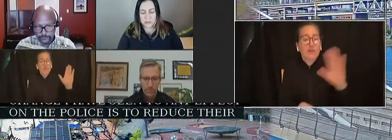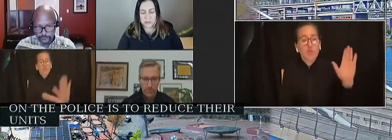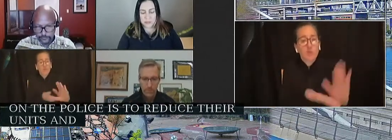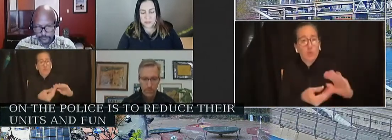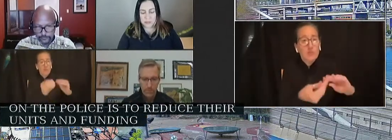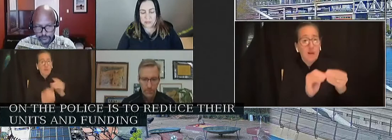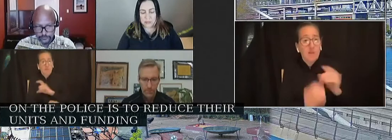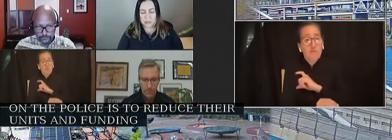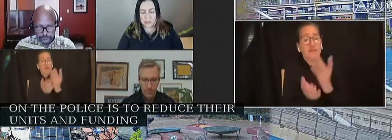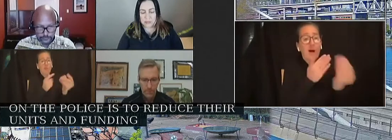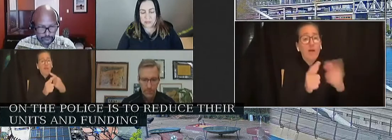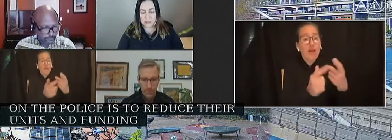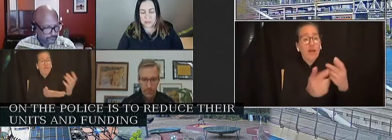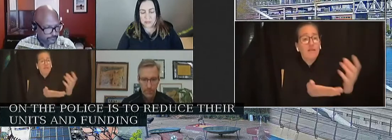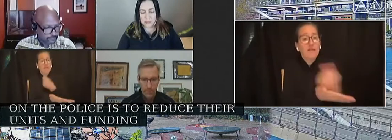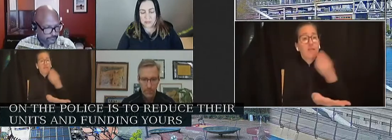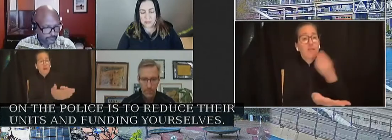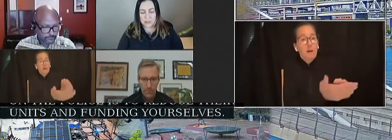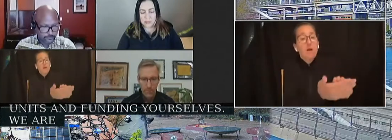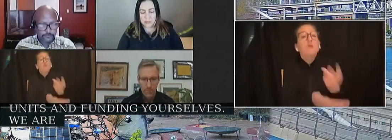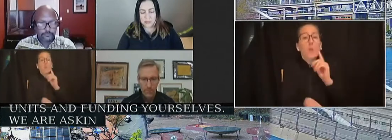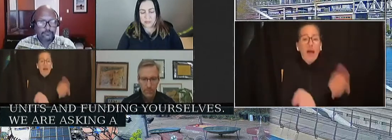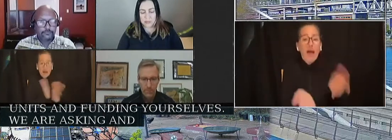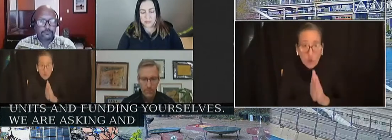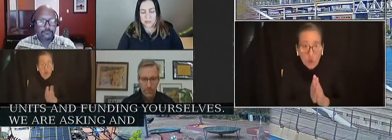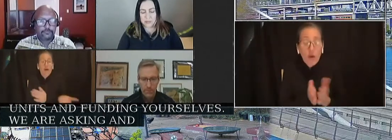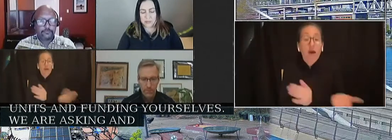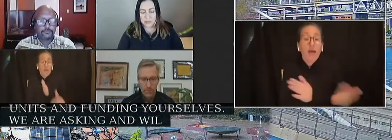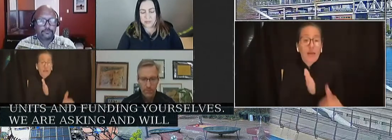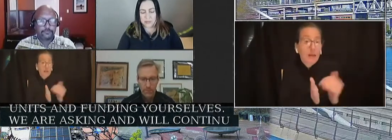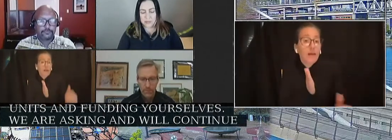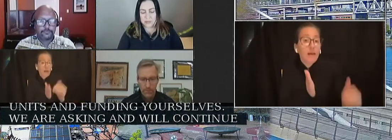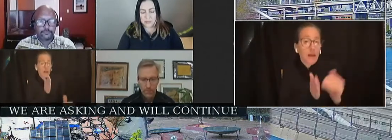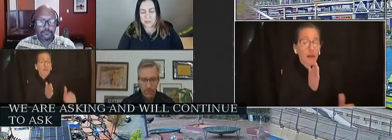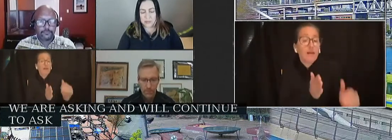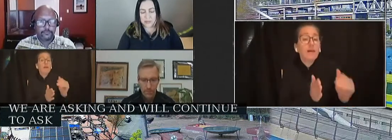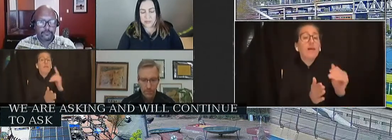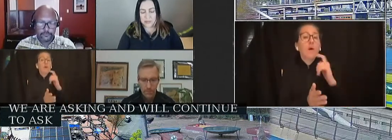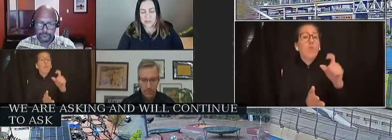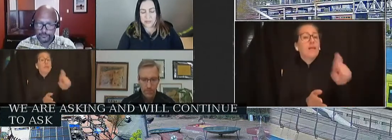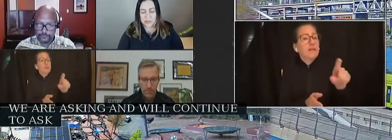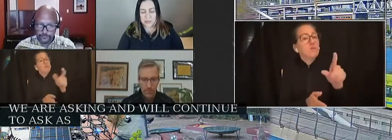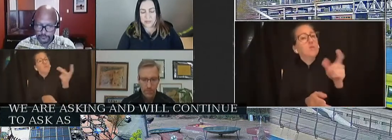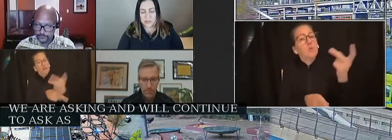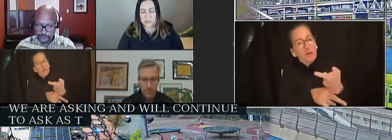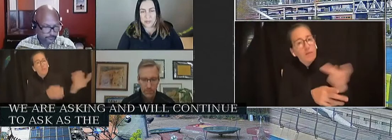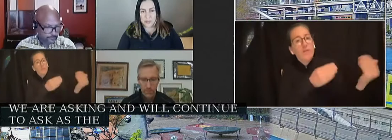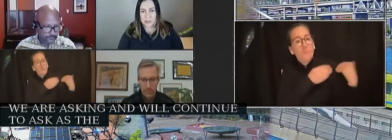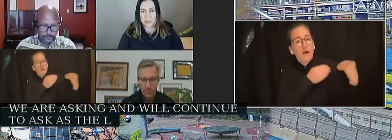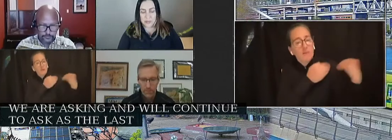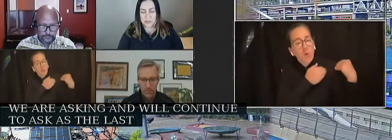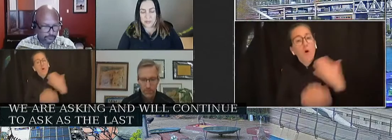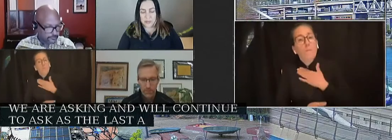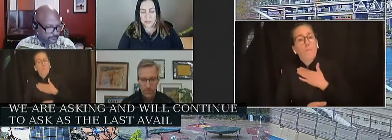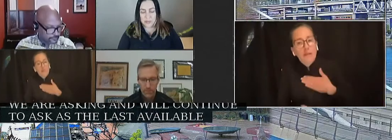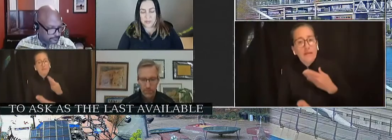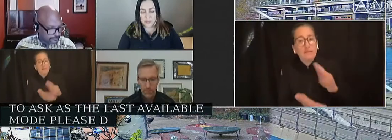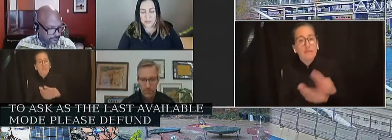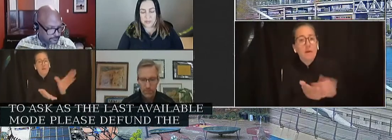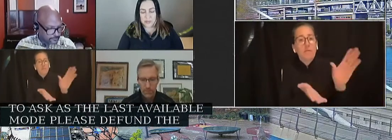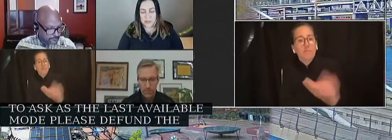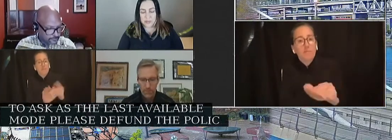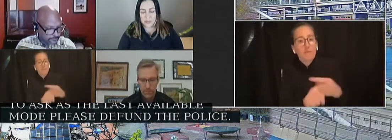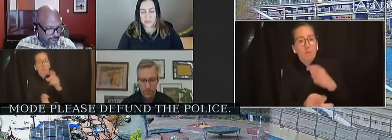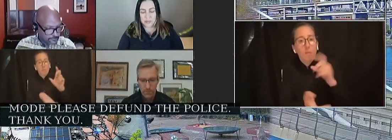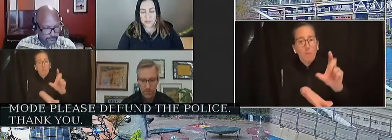asking and we will continue to ask as the last available mode of accountability, please defund the police. Thank you.